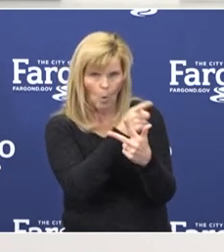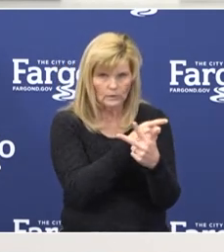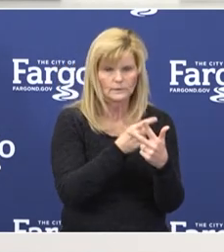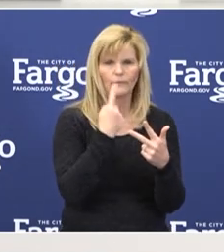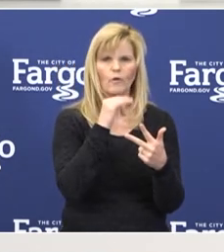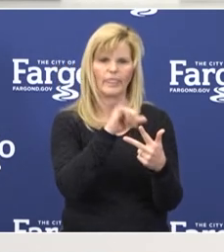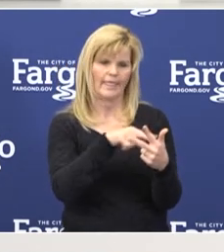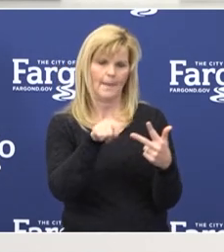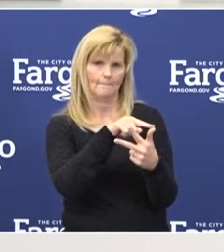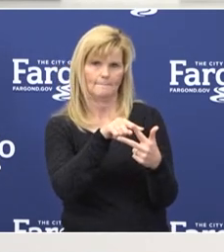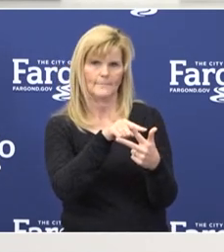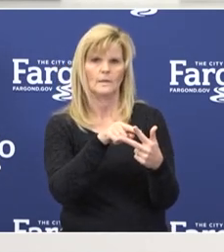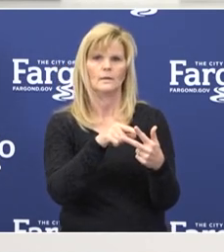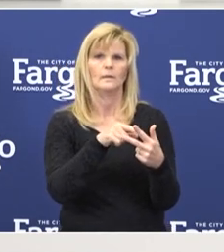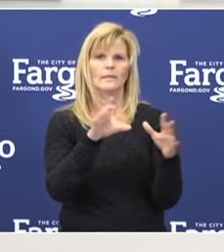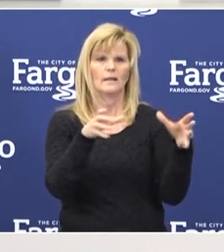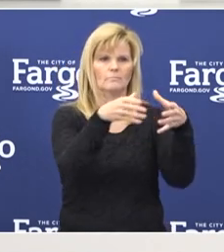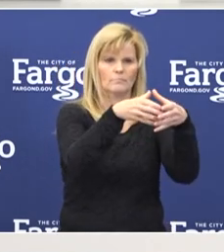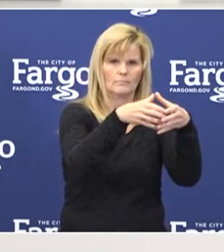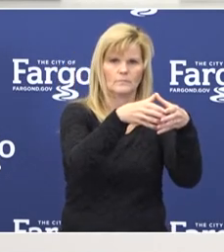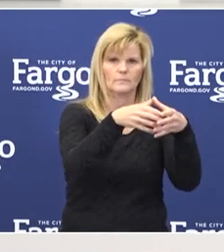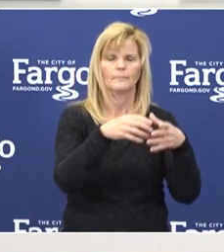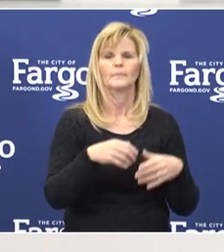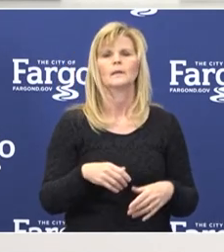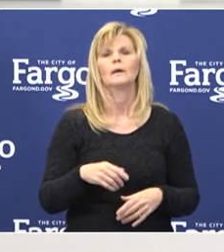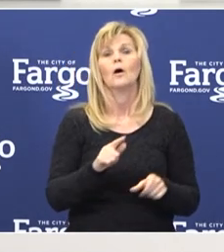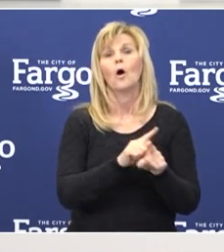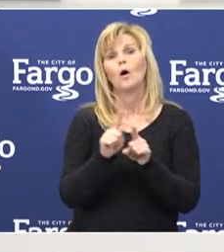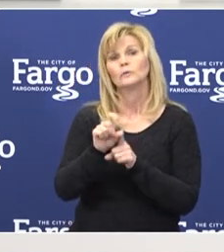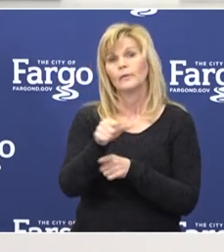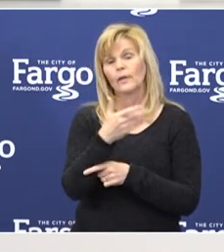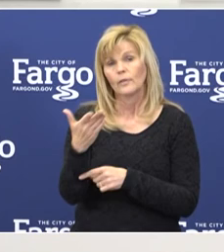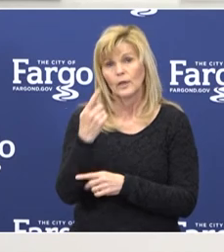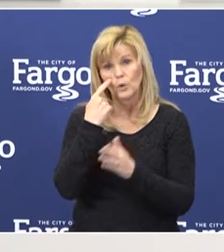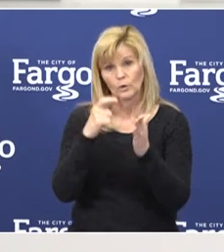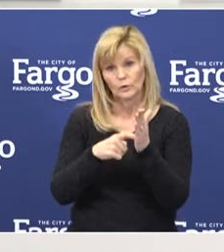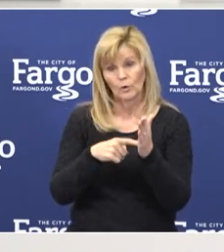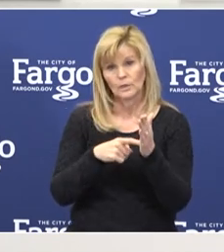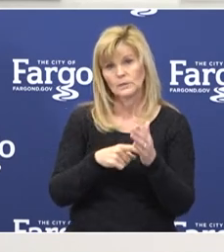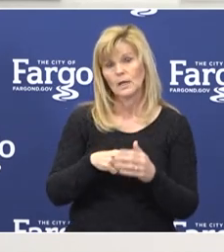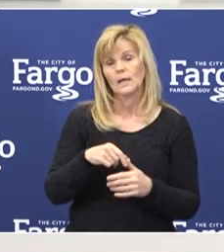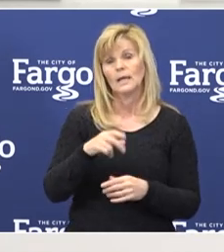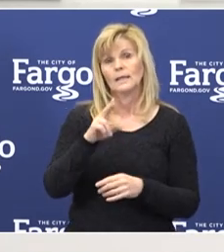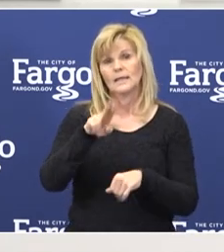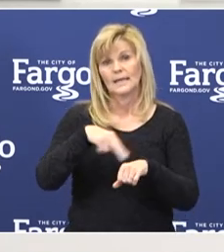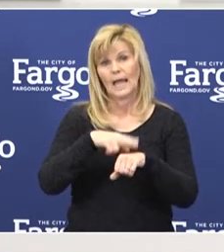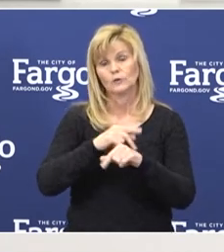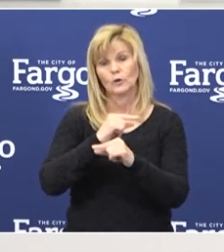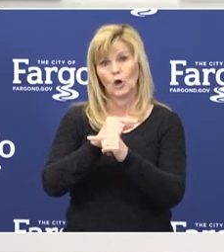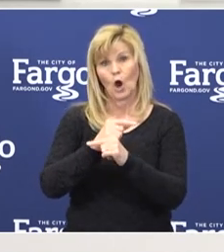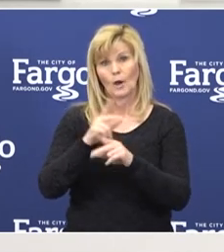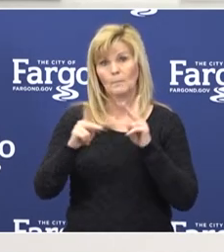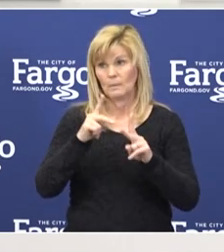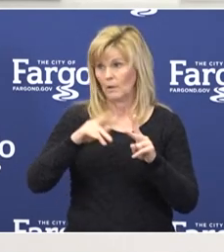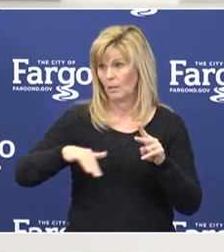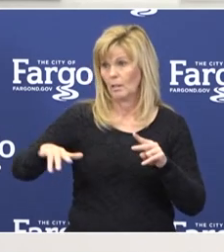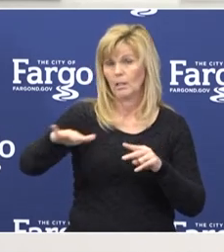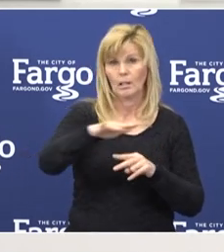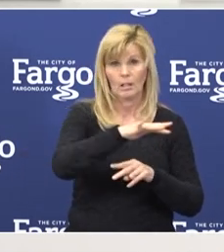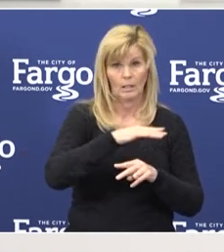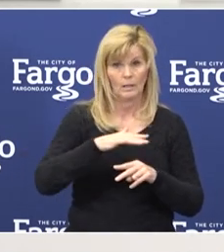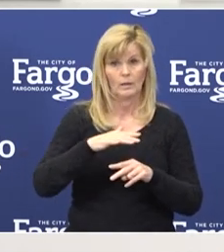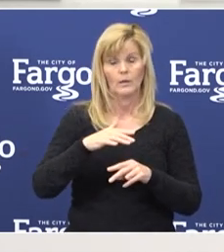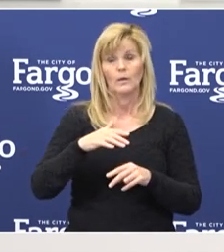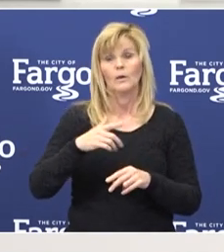event or this joint force. The other thing people will see is you'll see National Guard members in the community. For the